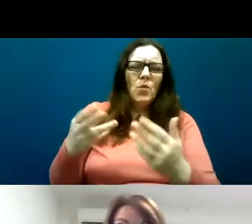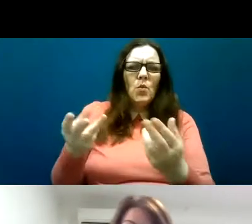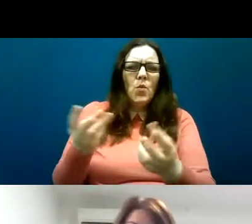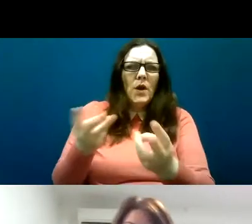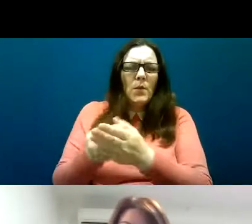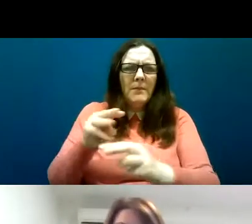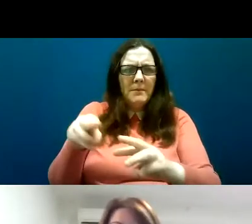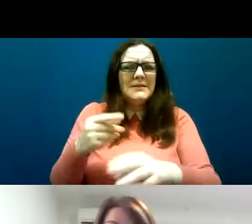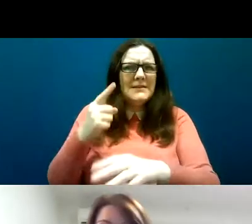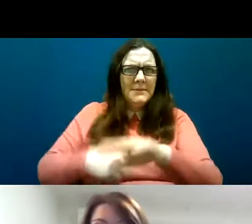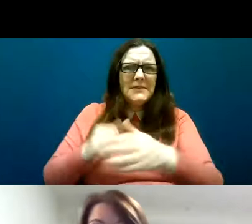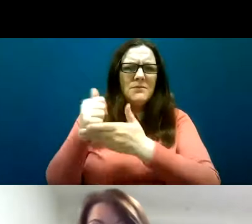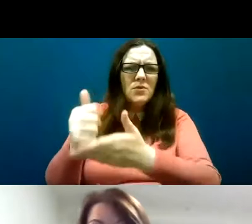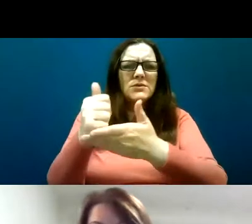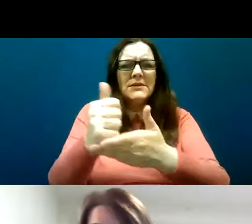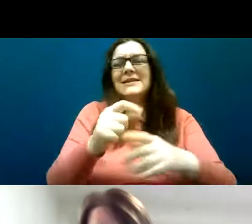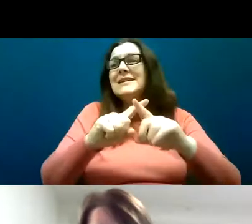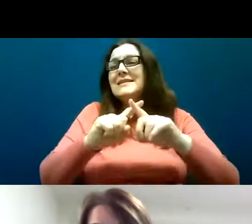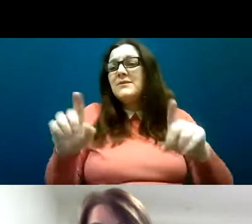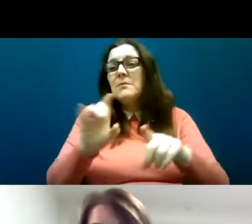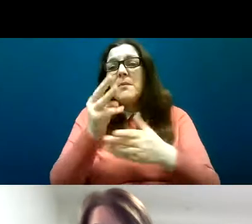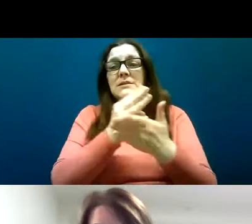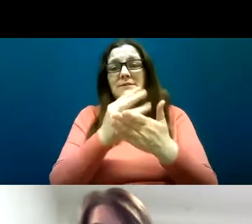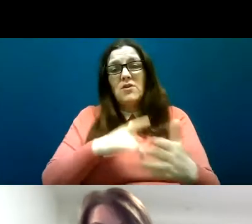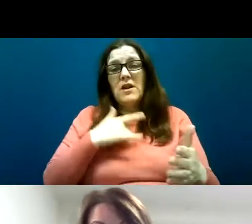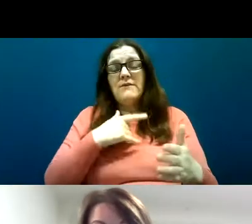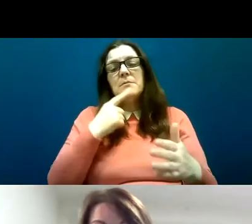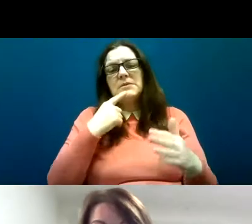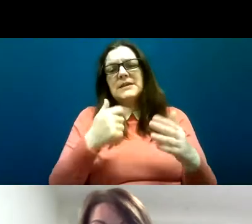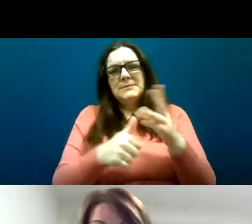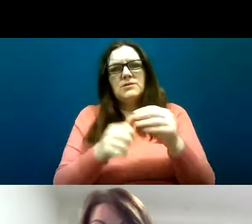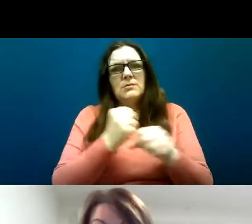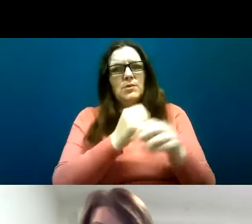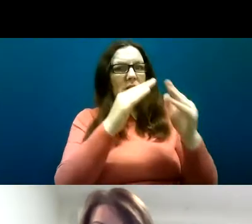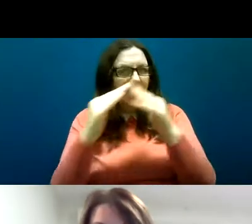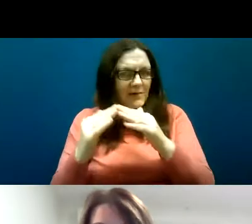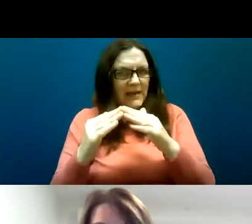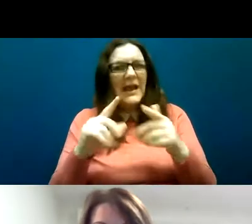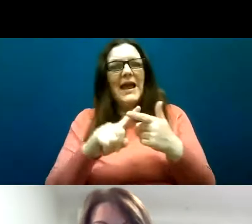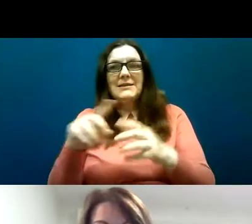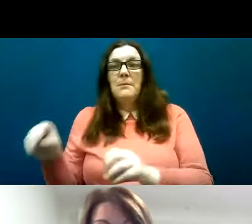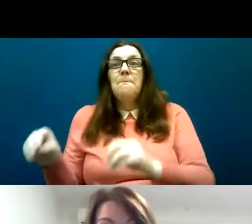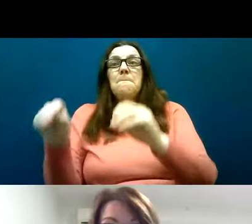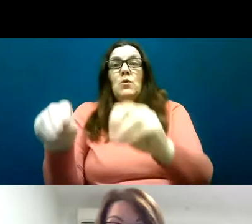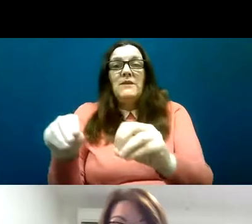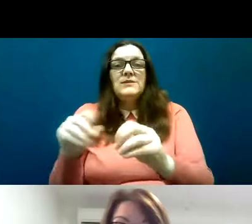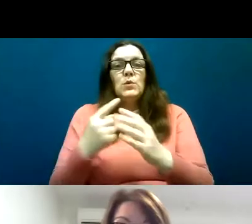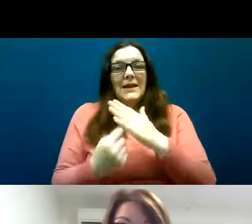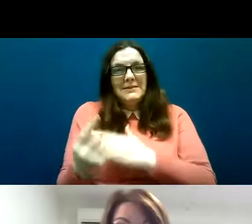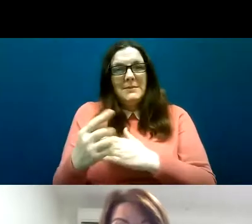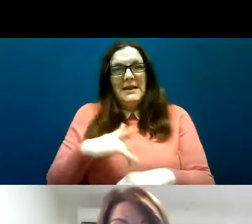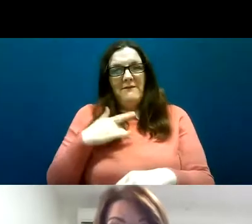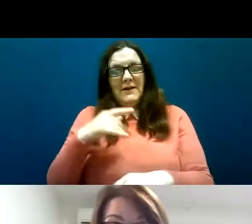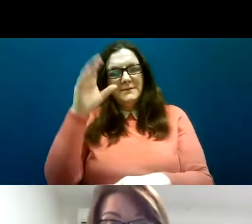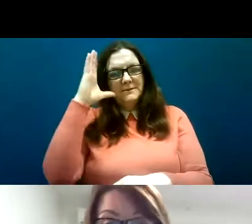them in a range of aspects of their life, but in particular in terms of housing and transition to independent living. And